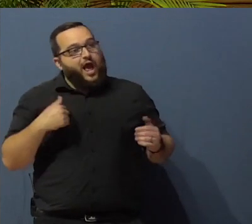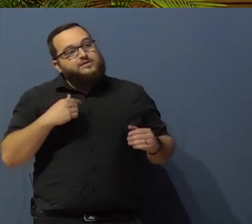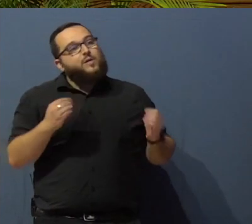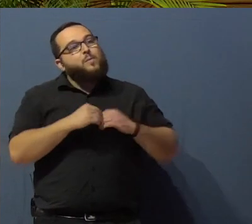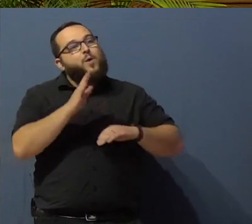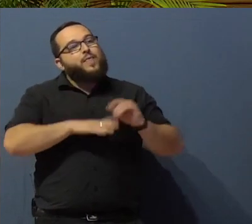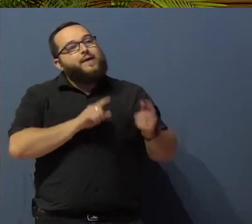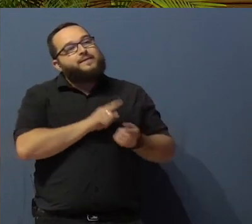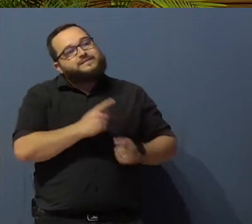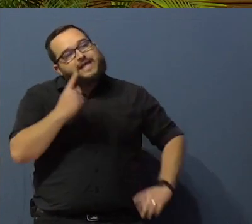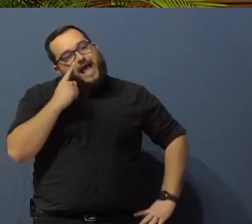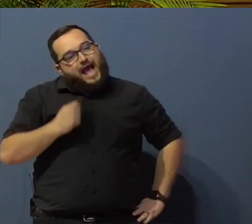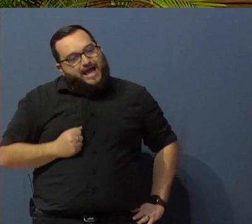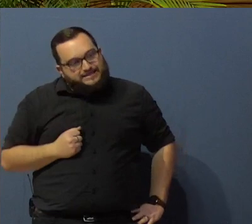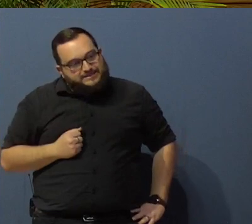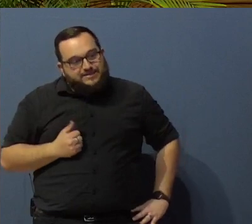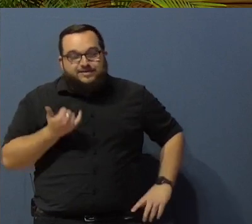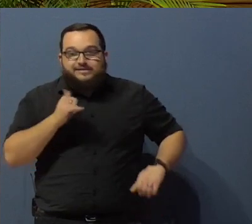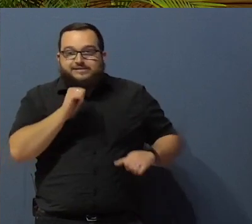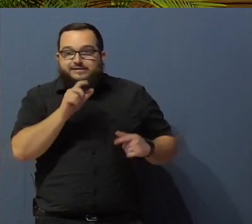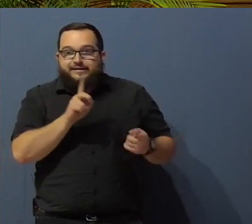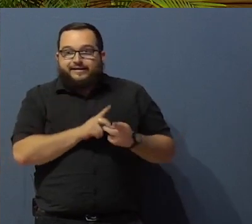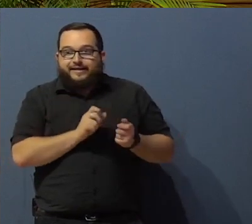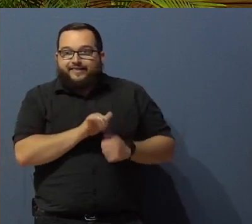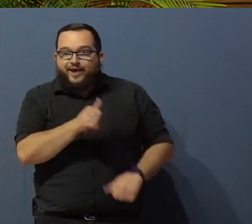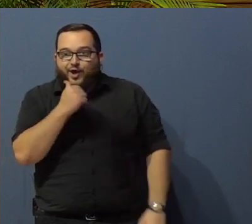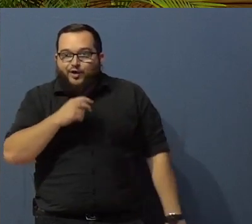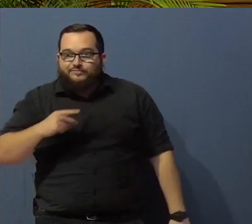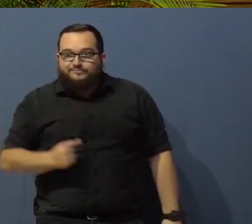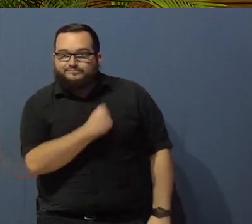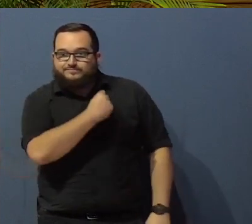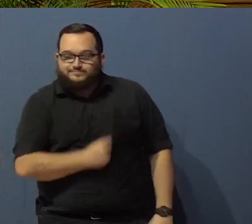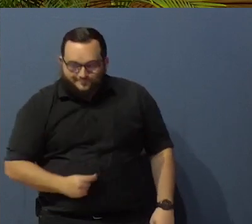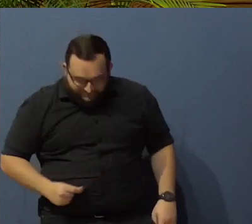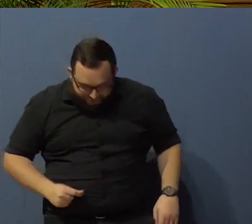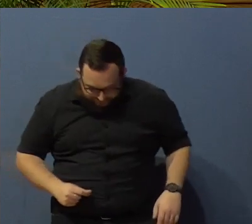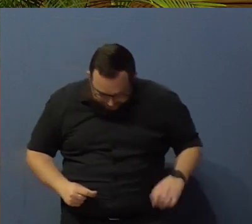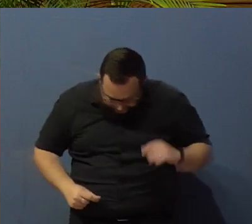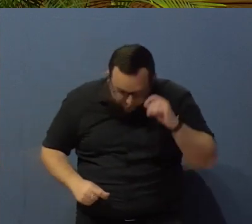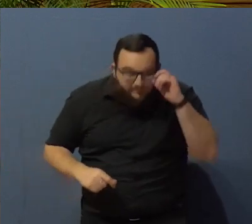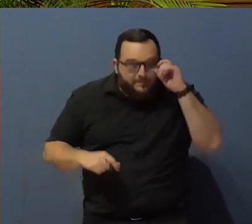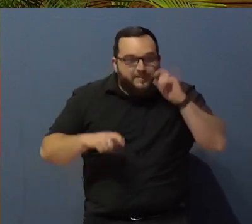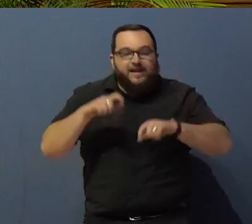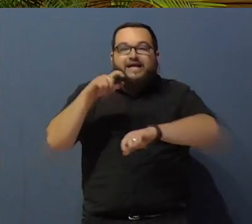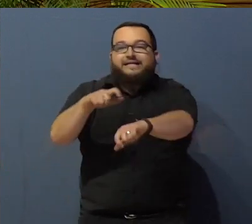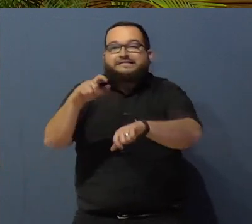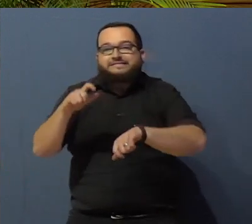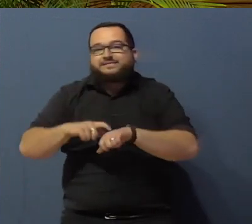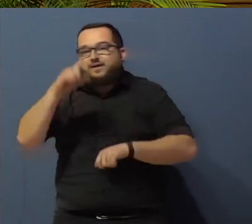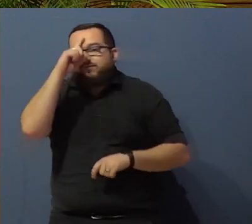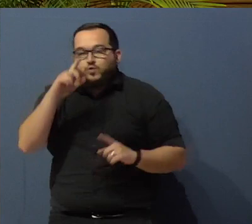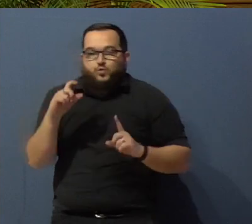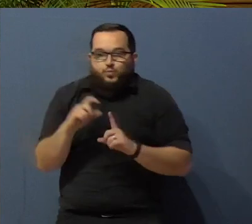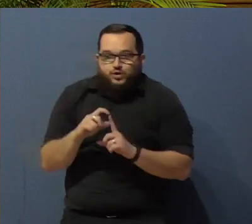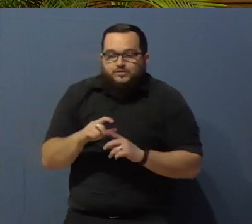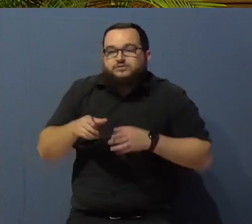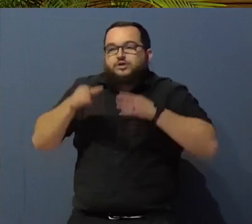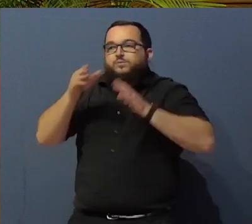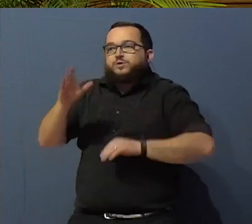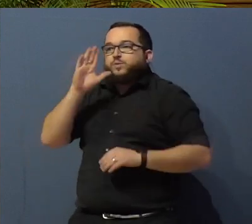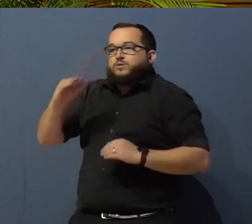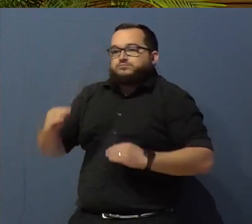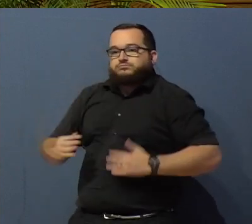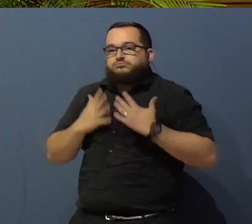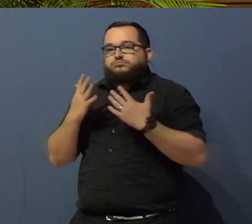eyes. But I still didn't get a date with that girl. Timing of words. A person finds joy in